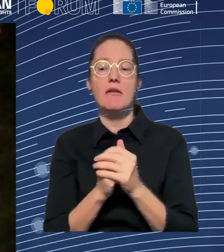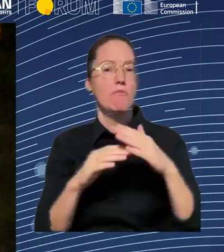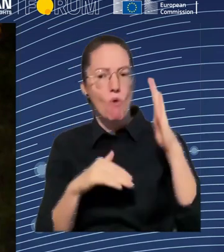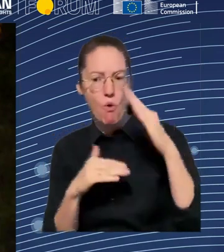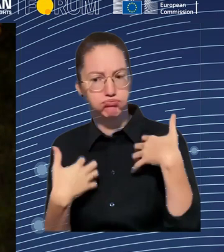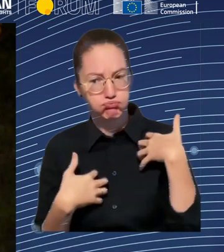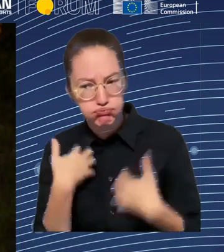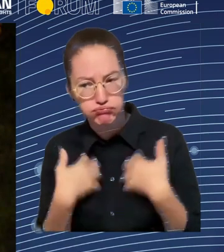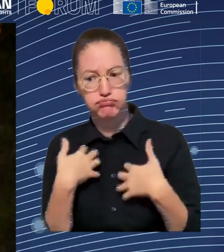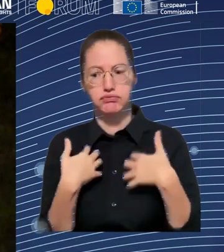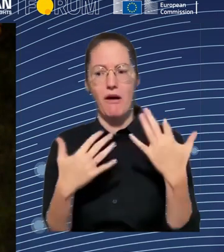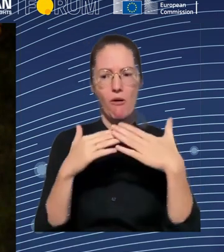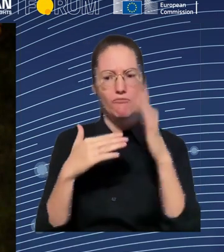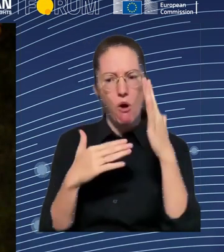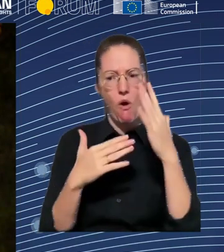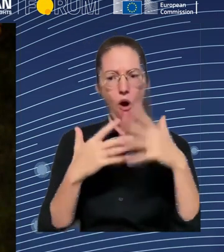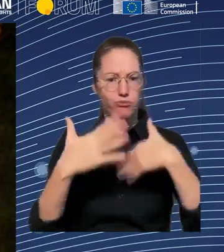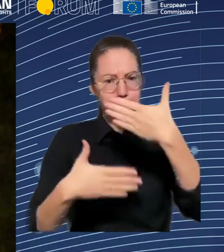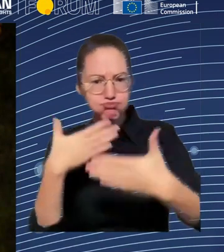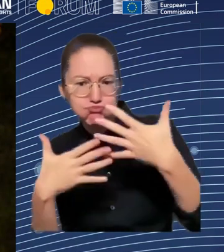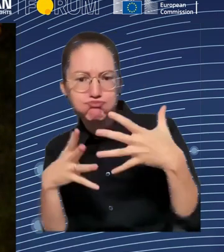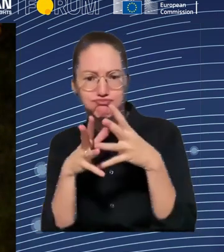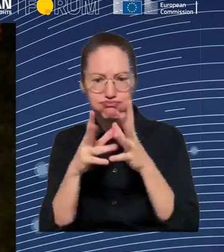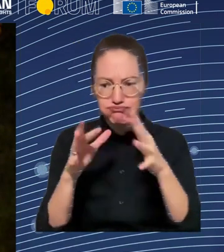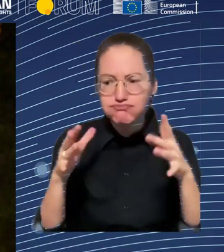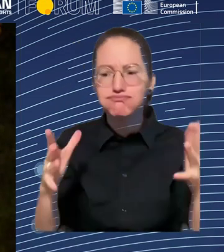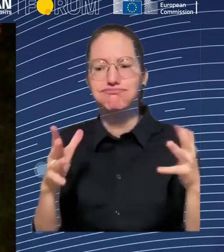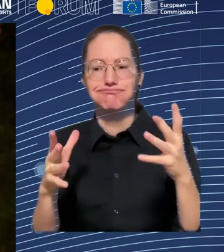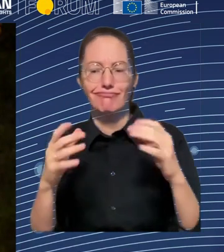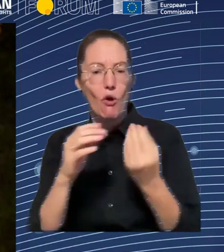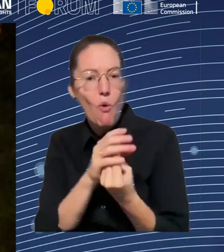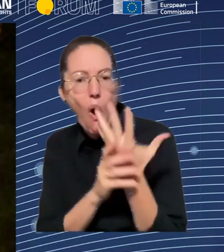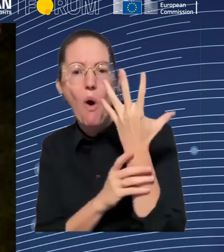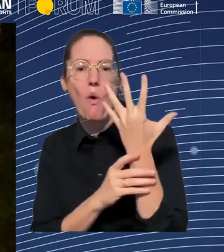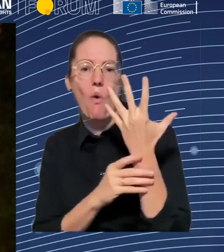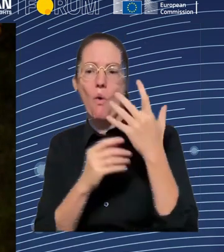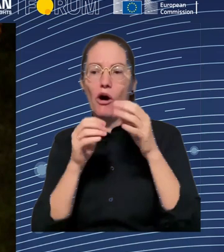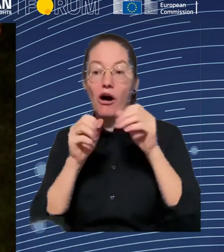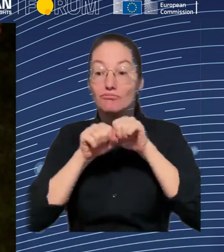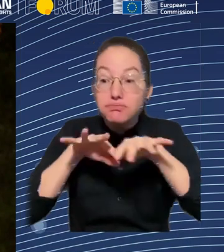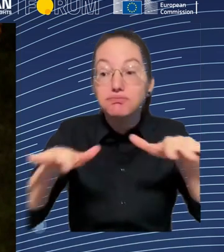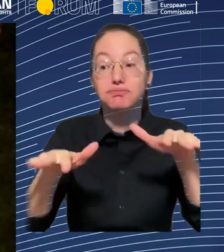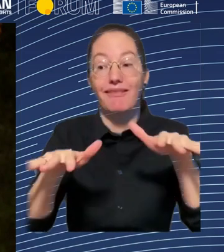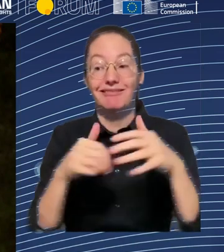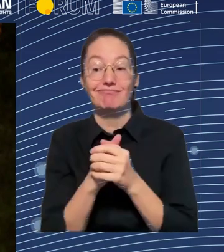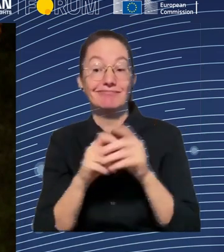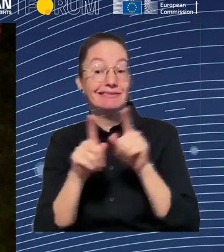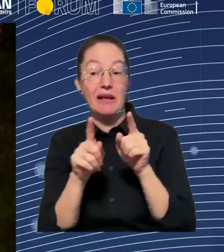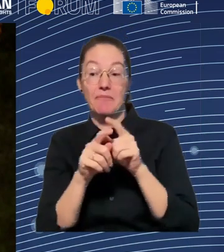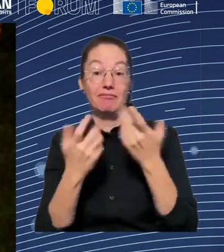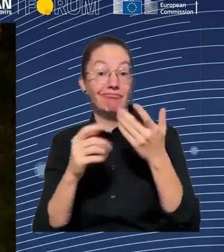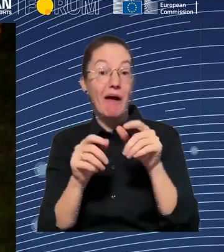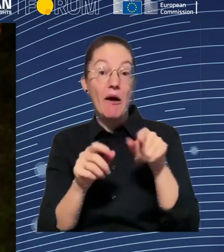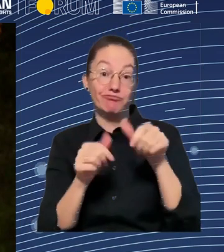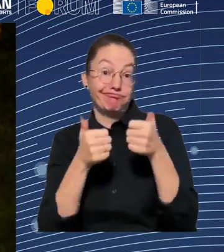list here. And for sure, I am a big fan of the idea of workers and unions and employers getting